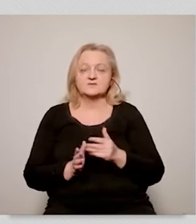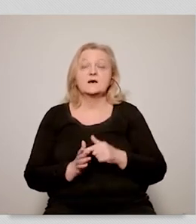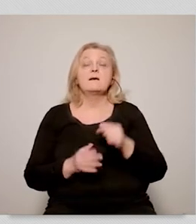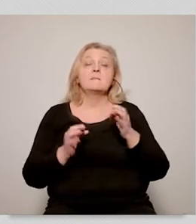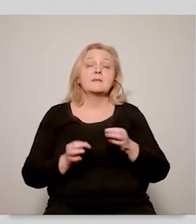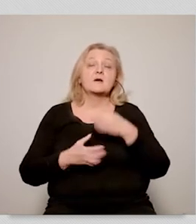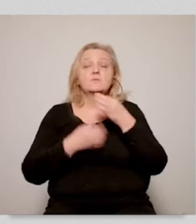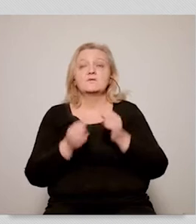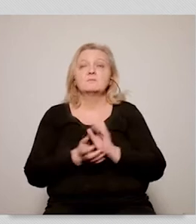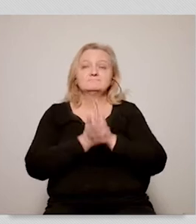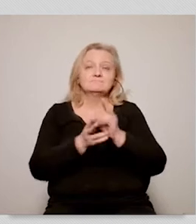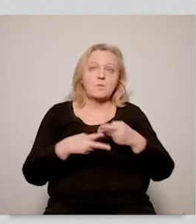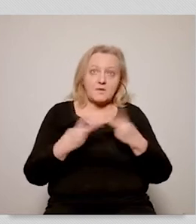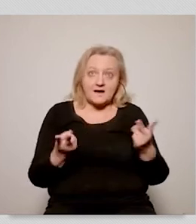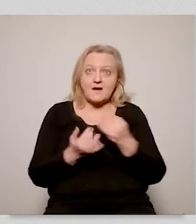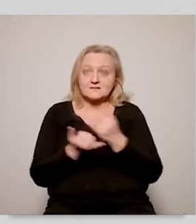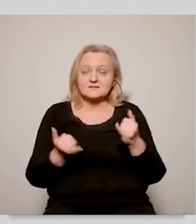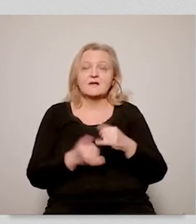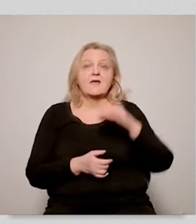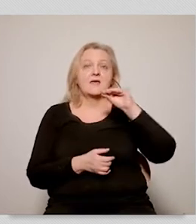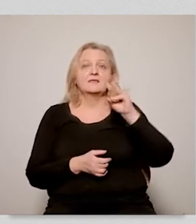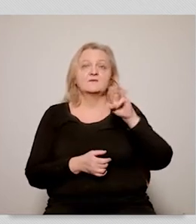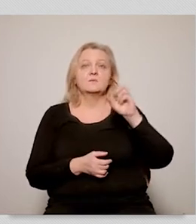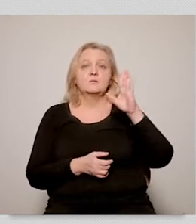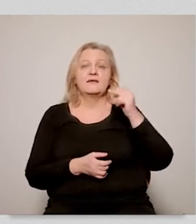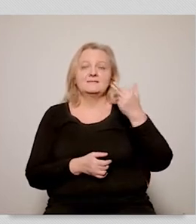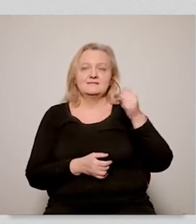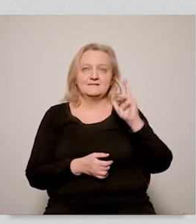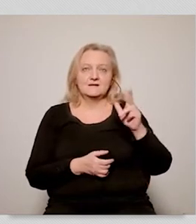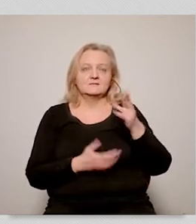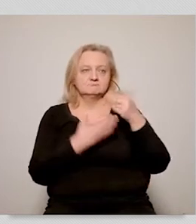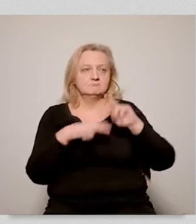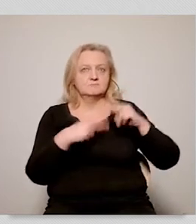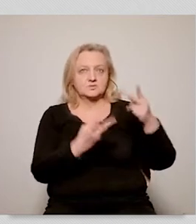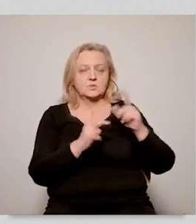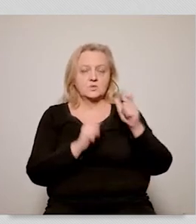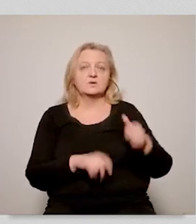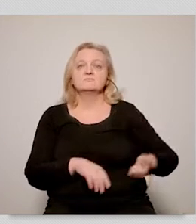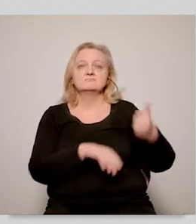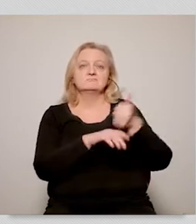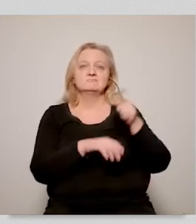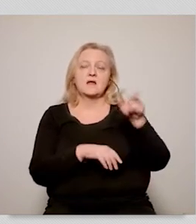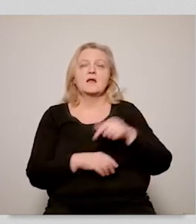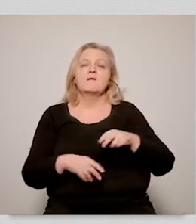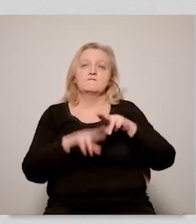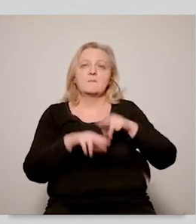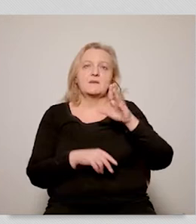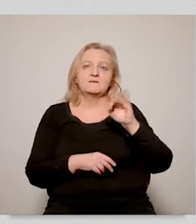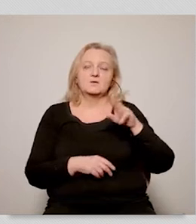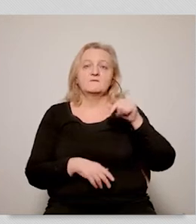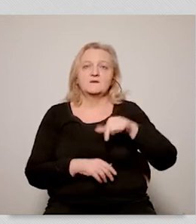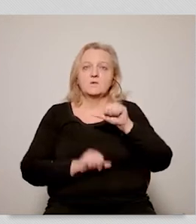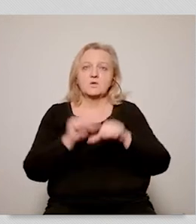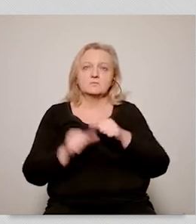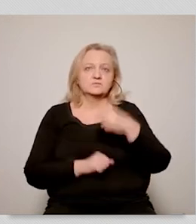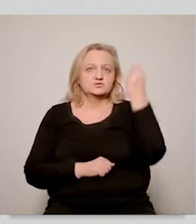report recently, and we're going to refer to it soon. And now voice over to Edwin Bending, president of